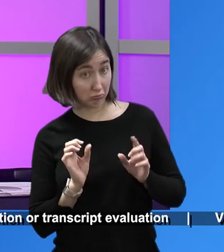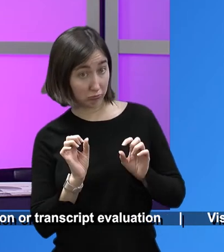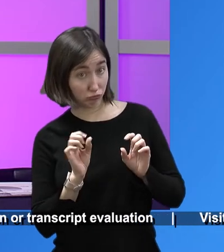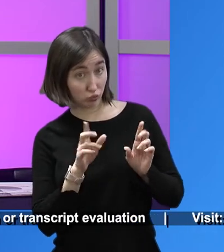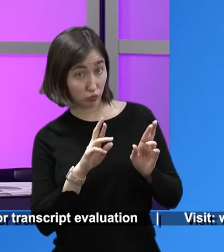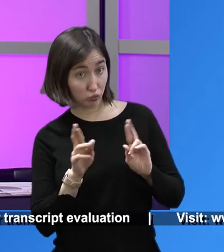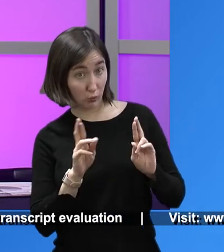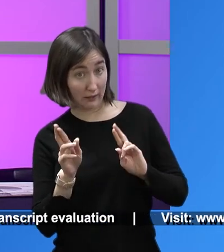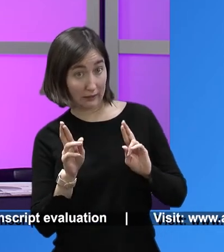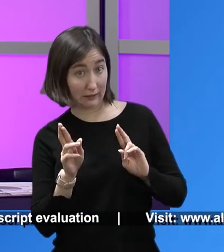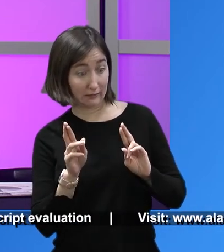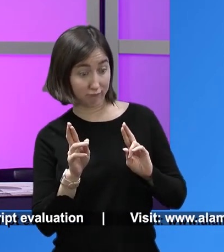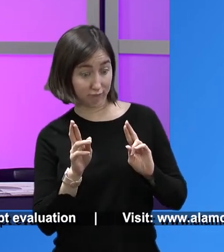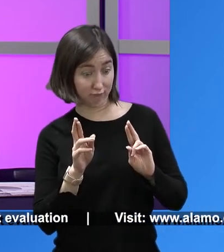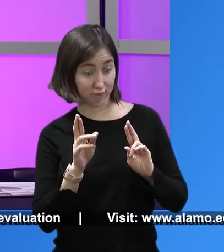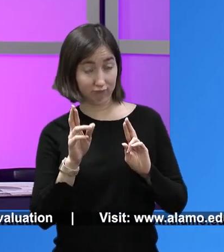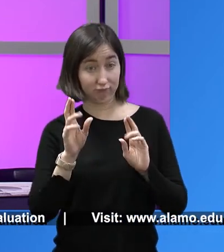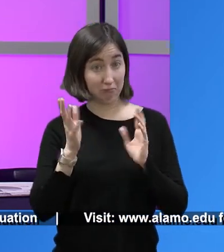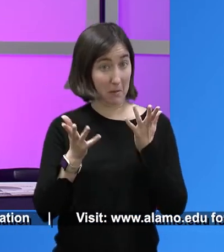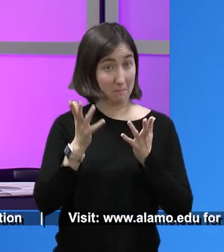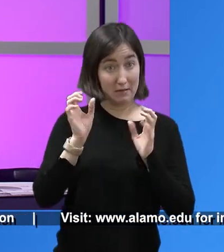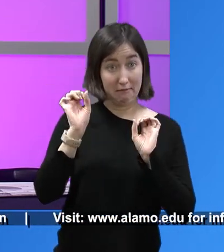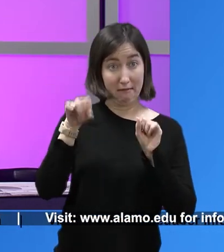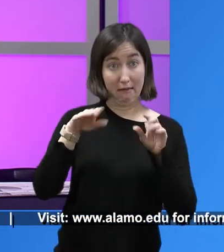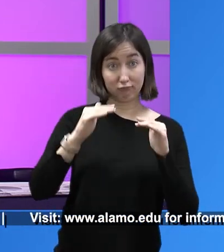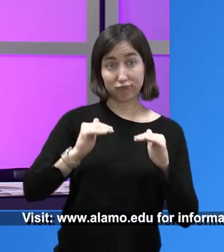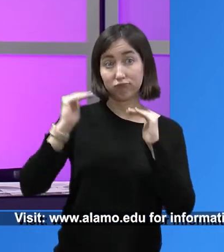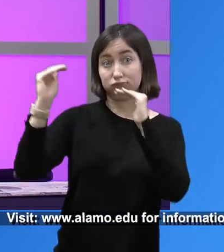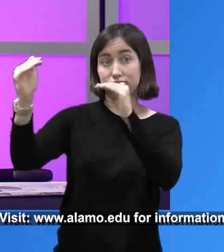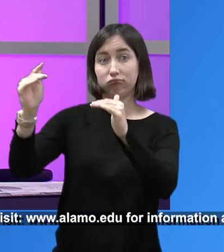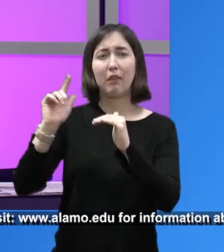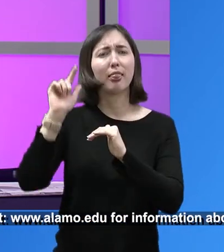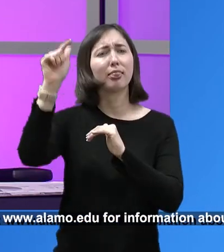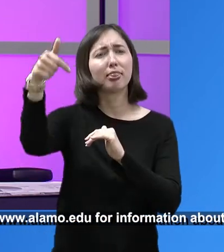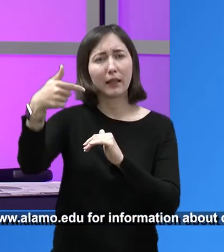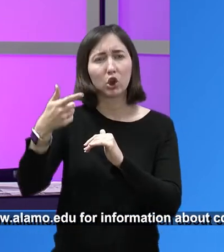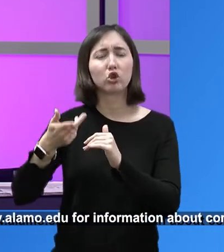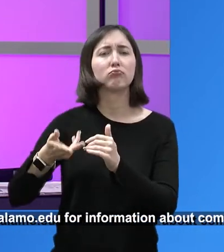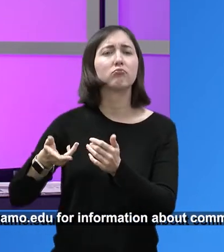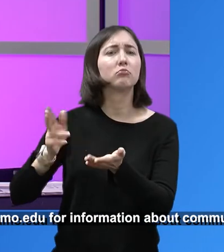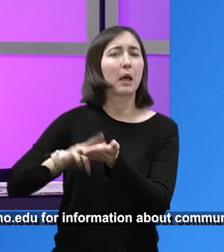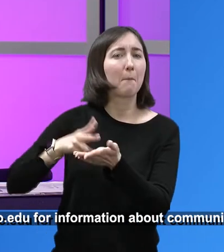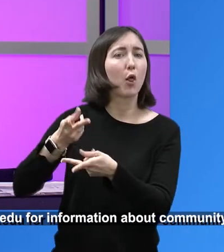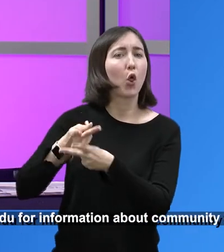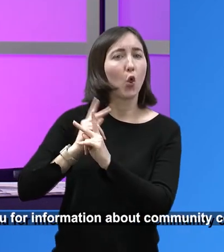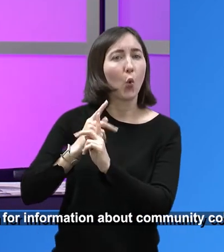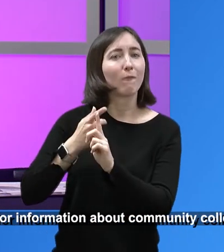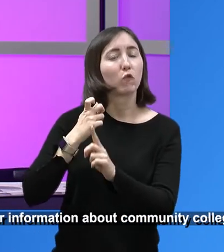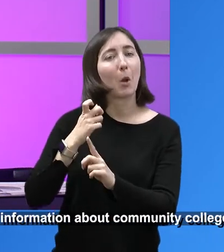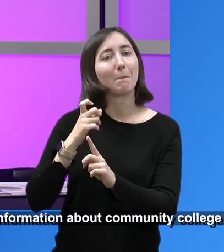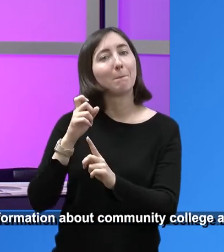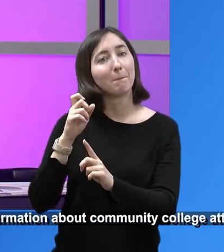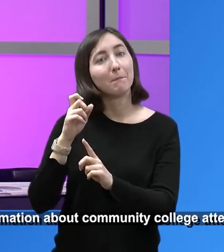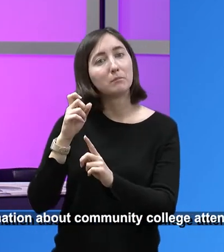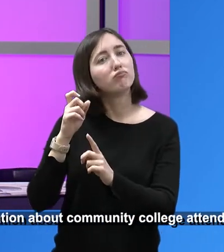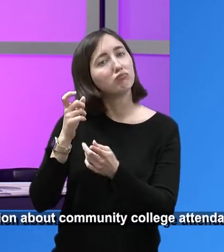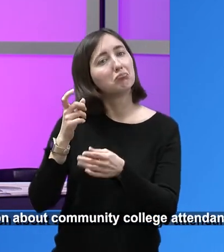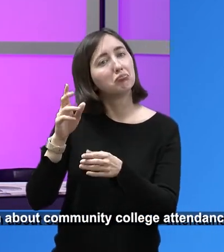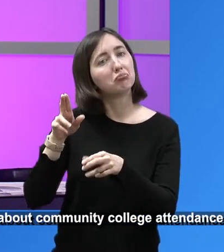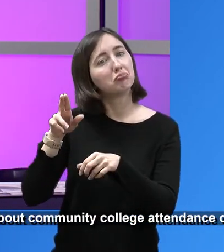met that box and are getting ready to get out of our box and go into a traditional financial institutions box.